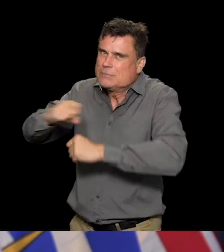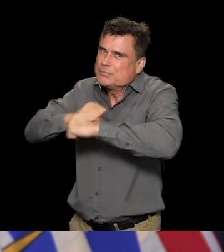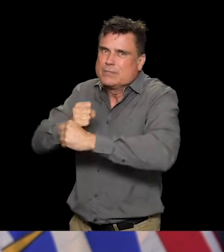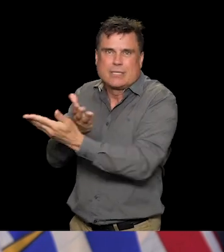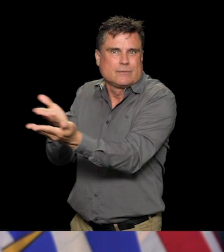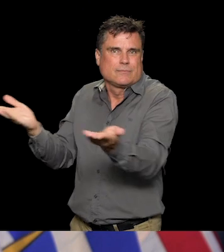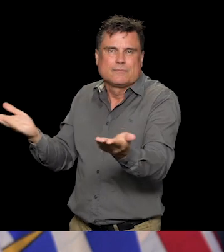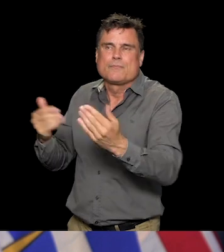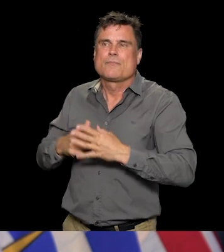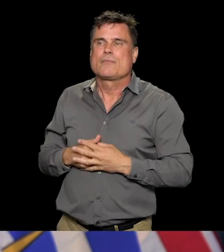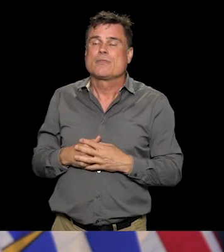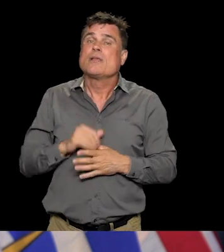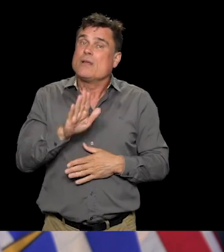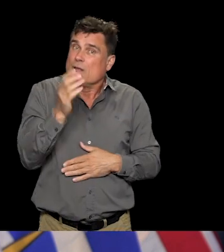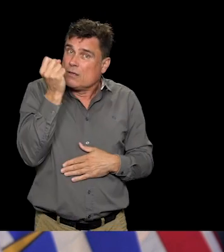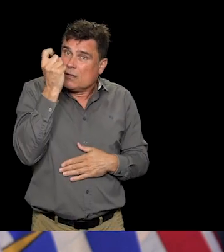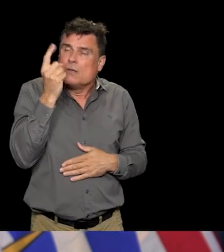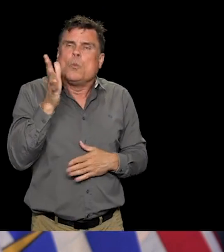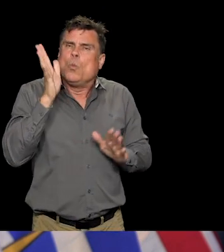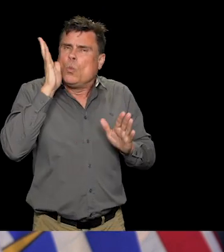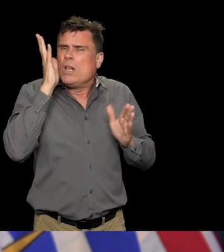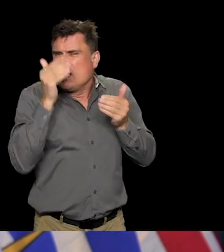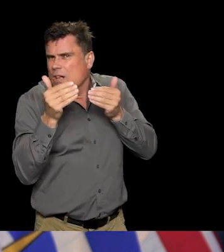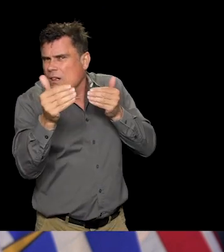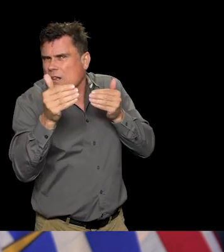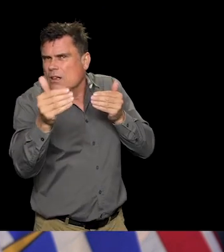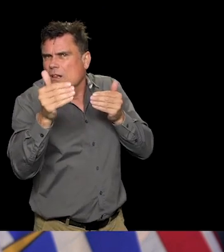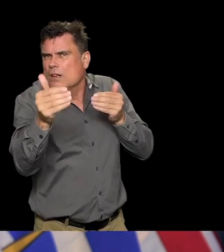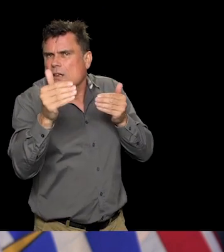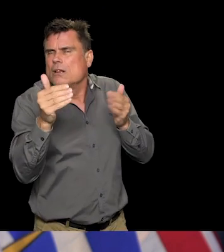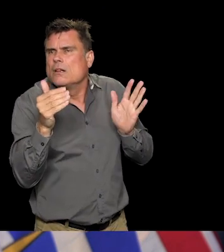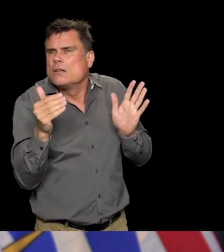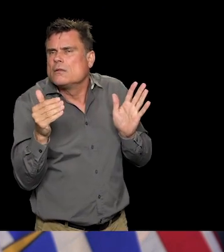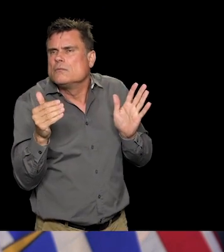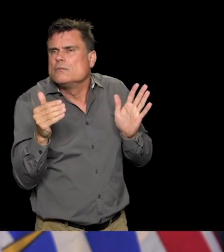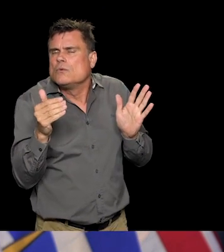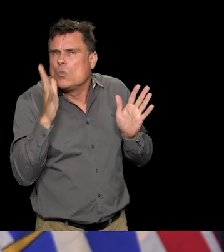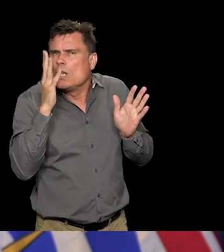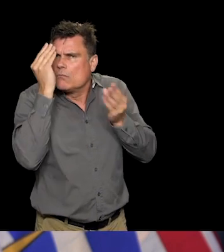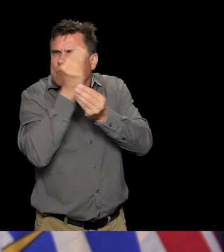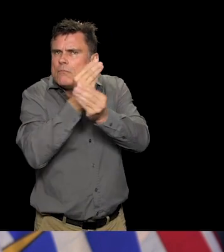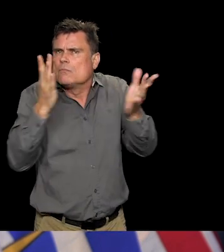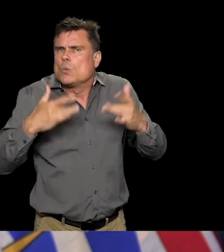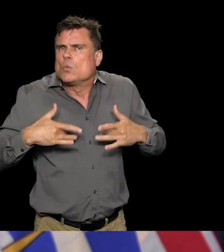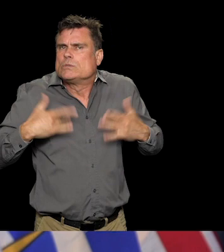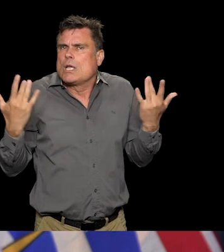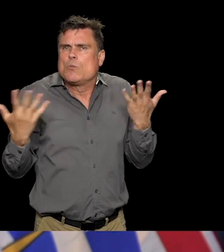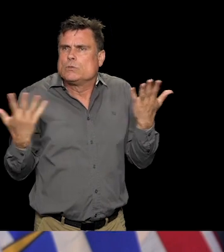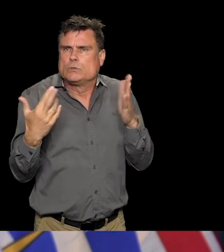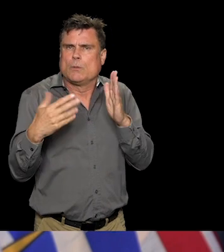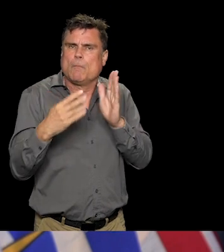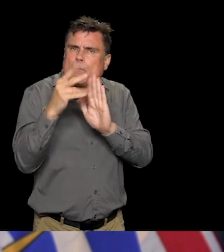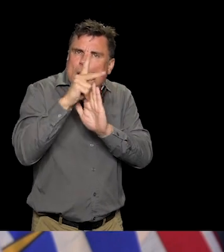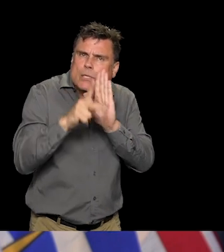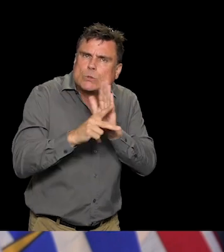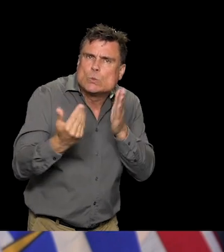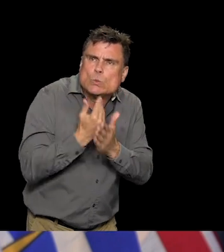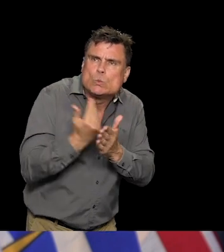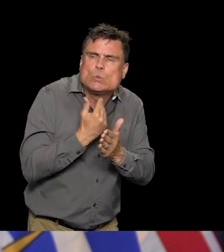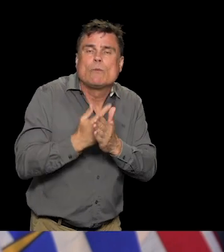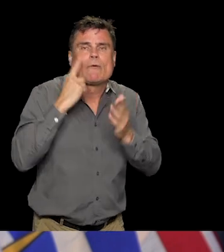be coming on a provincial basis, and we will be doing this in a coordinated way that supports all families and all long-term care homes.